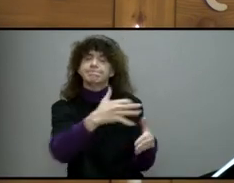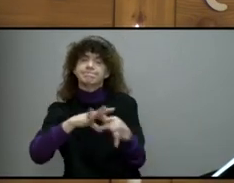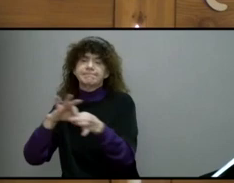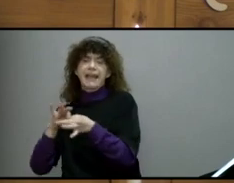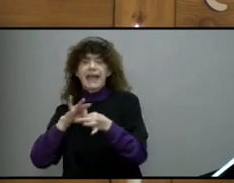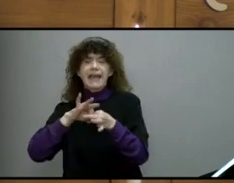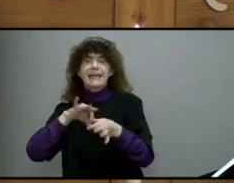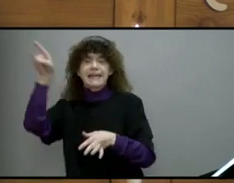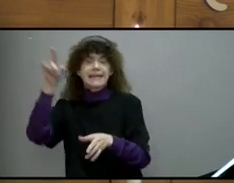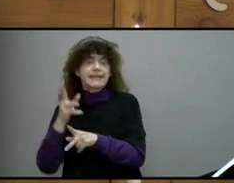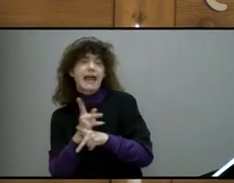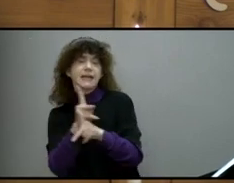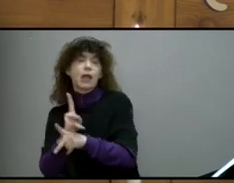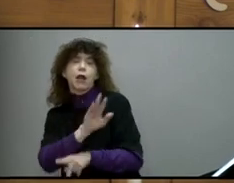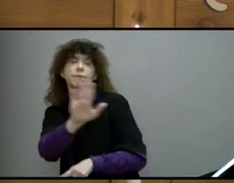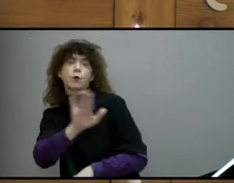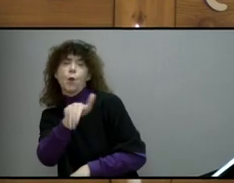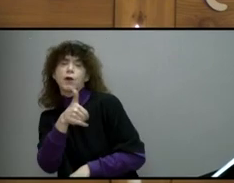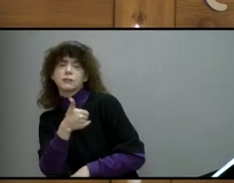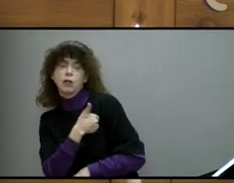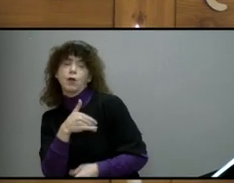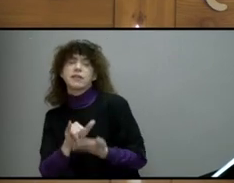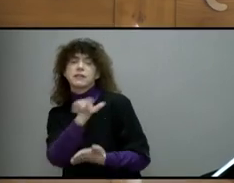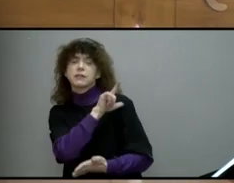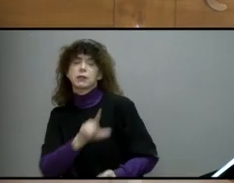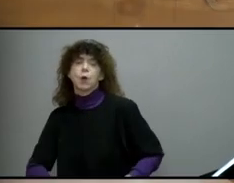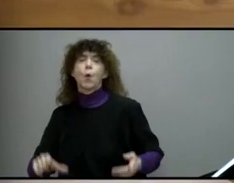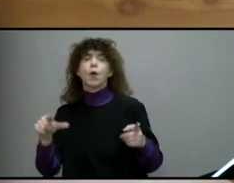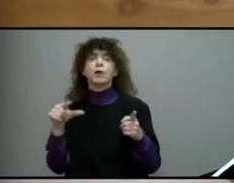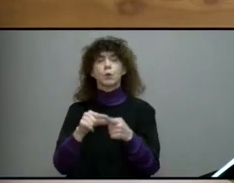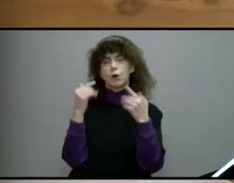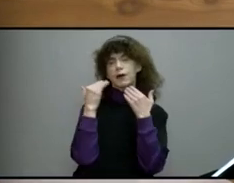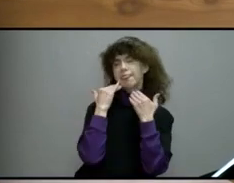is the word of the Lord. Thanks be to God.